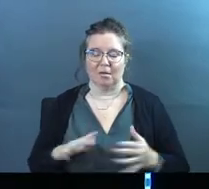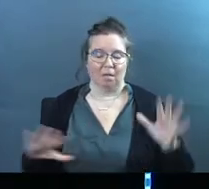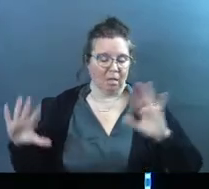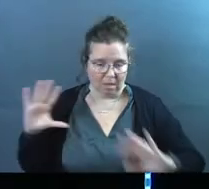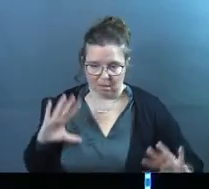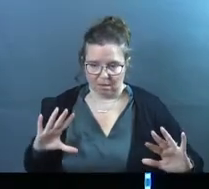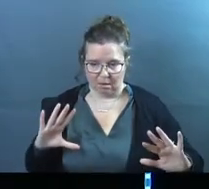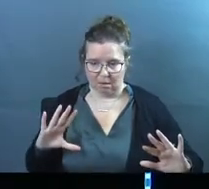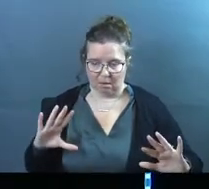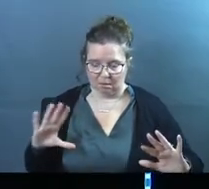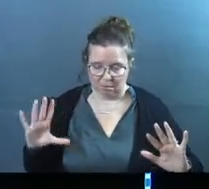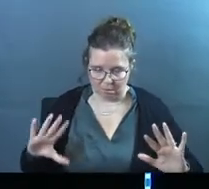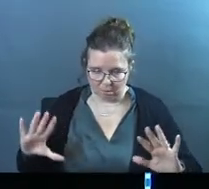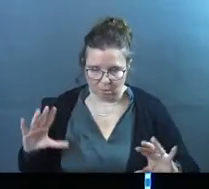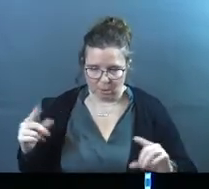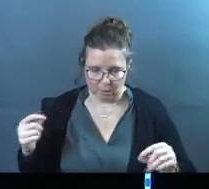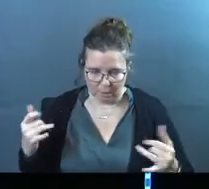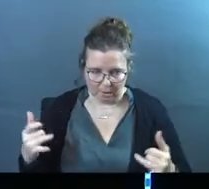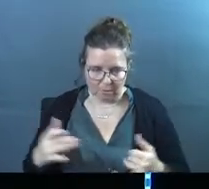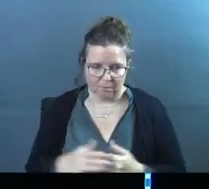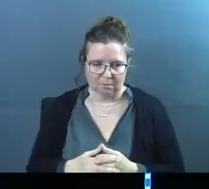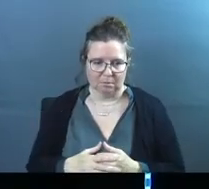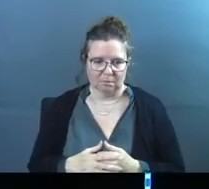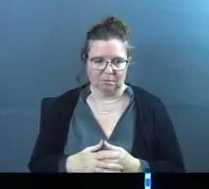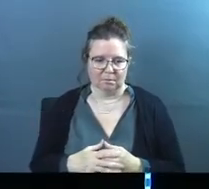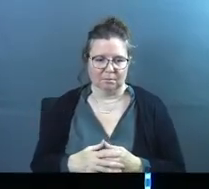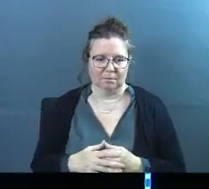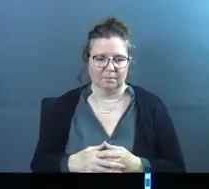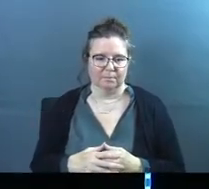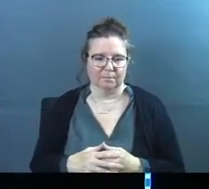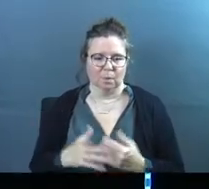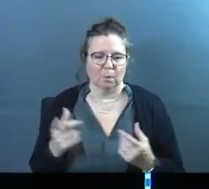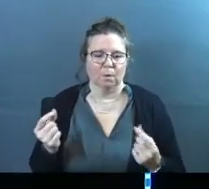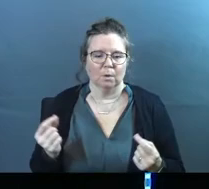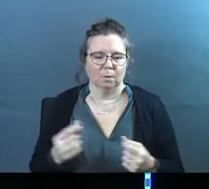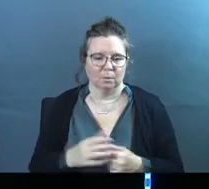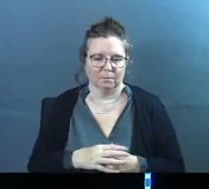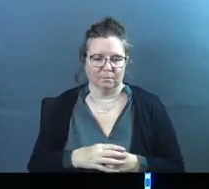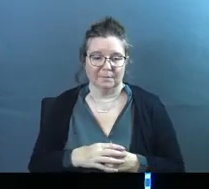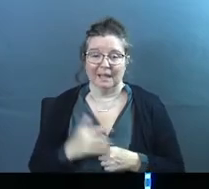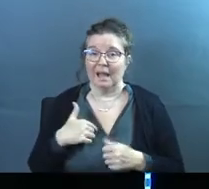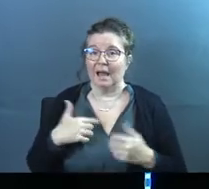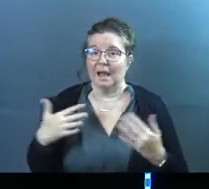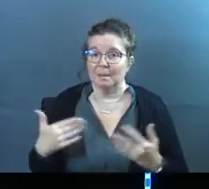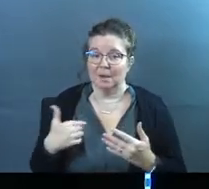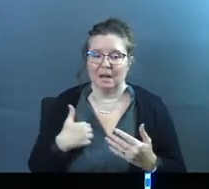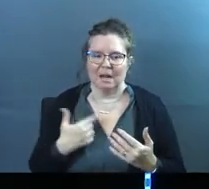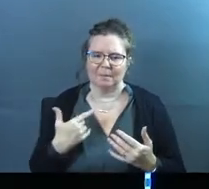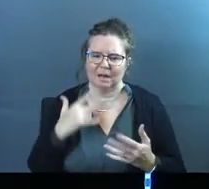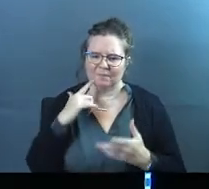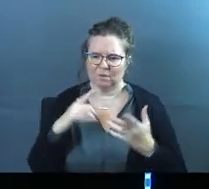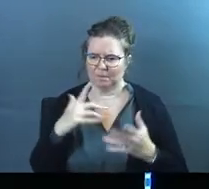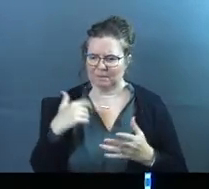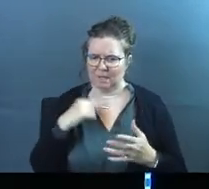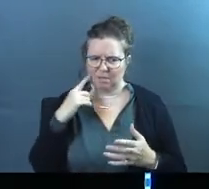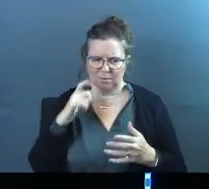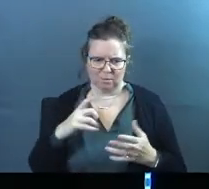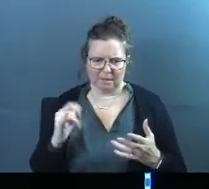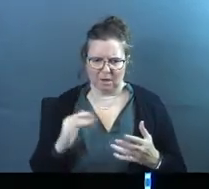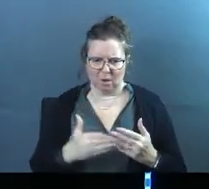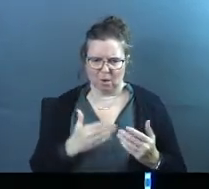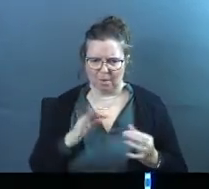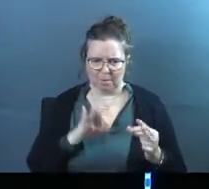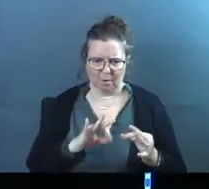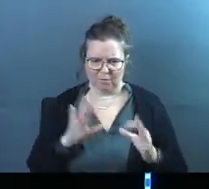and now I'm like, okay, so what? What do I do now? What do do with my hands? What do I do? I'm just here, and I'm kind of confused because I thought it was supposed to be